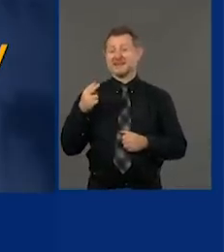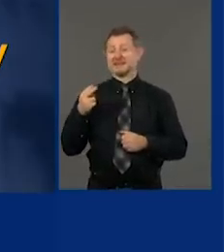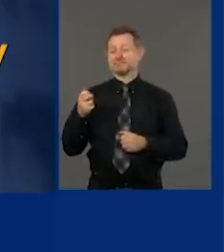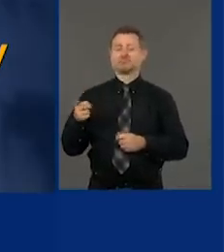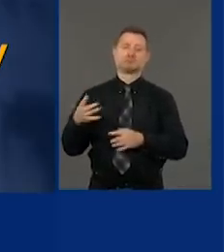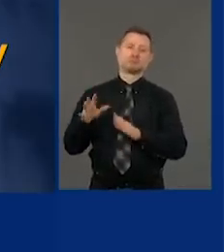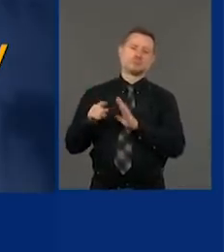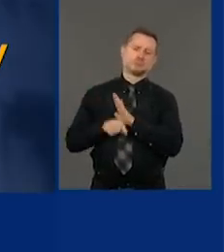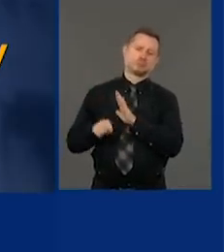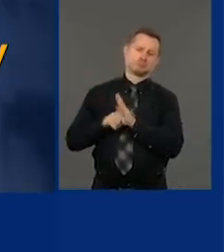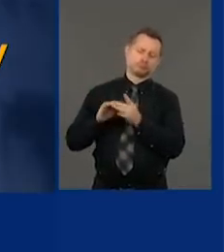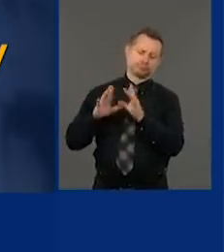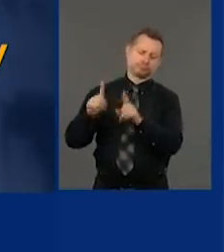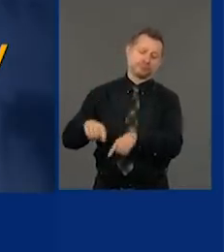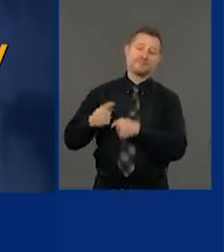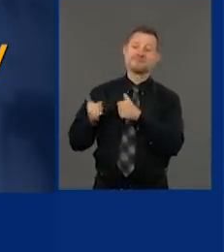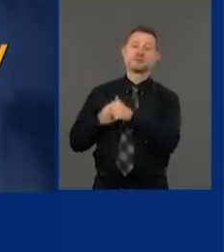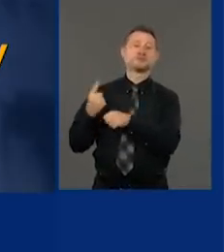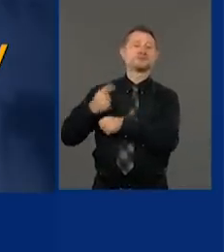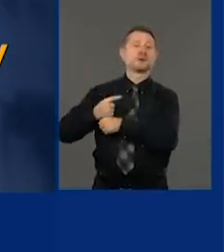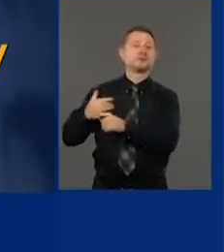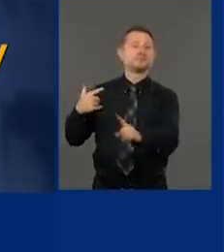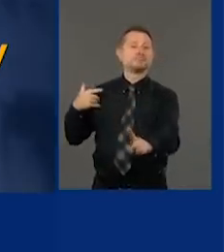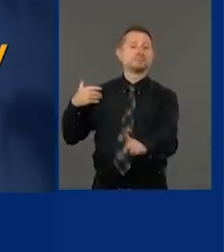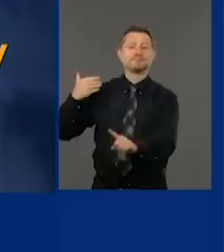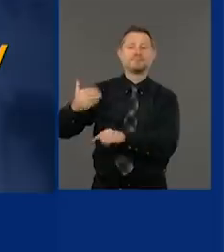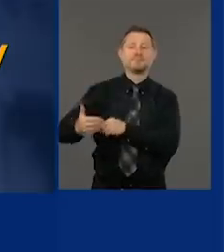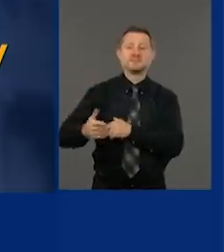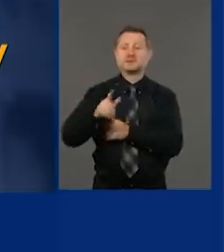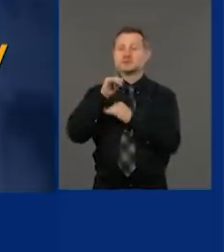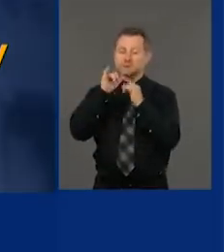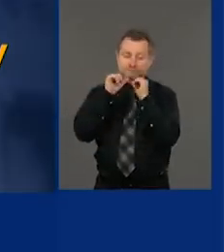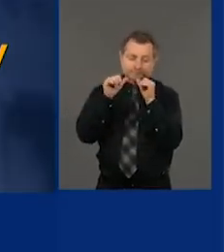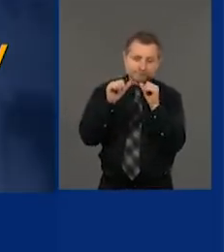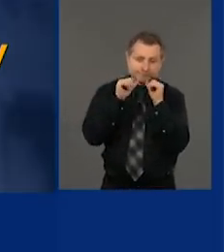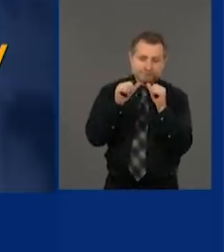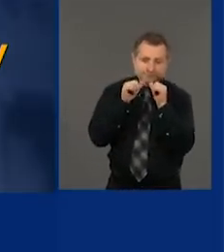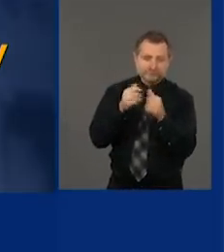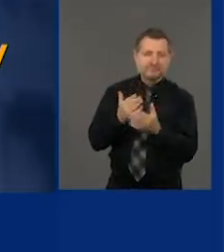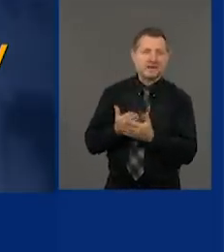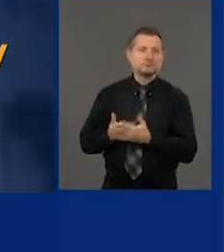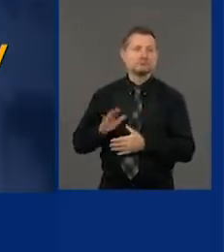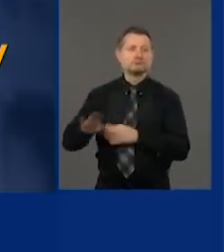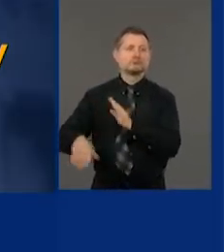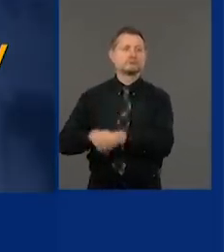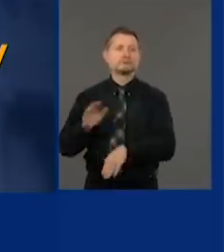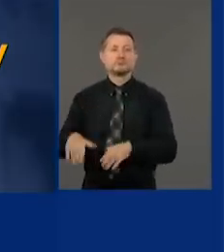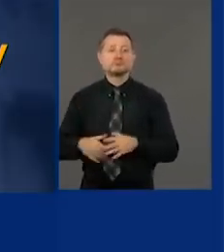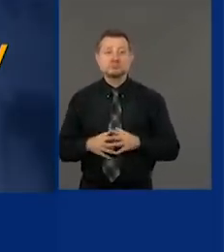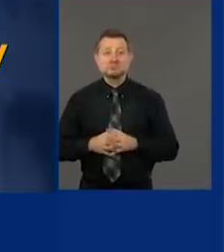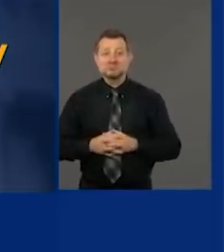one. The denial of reality was to deny